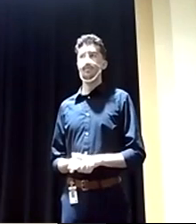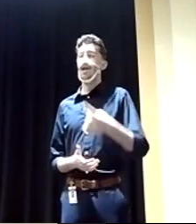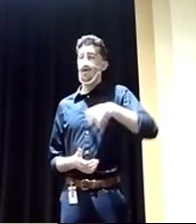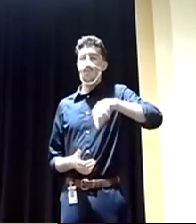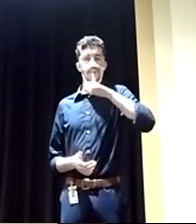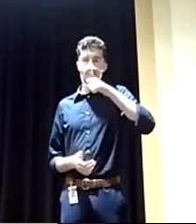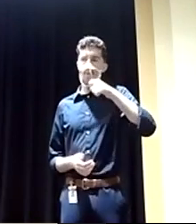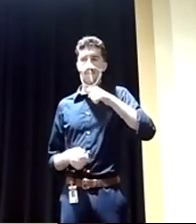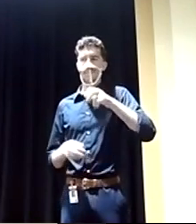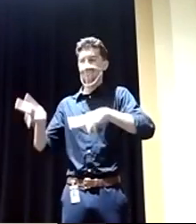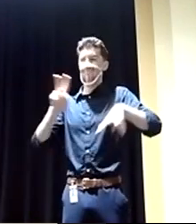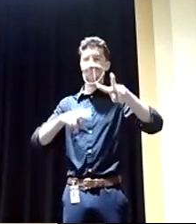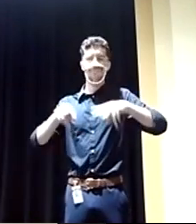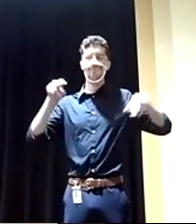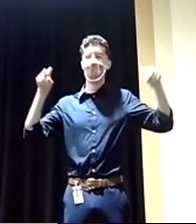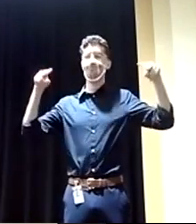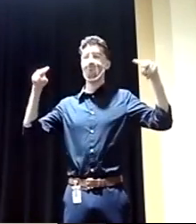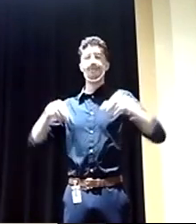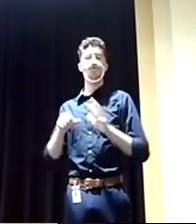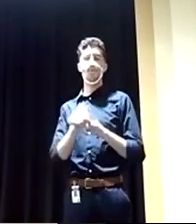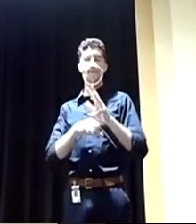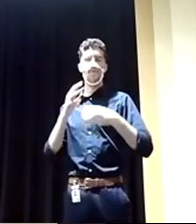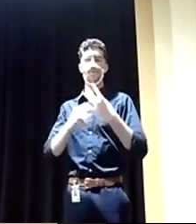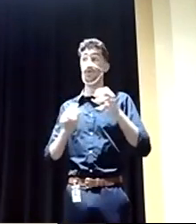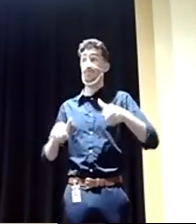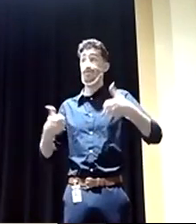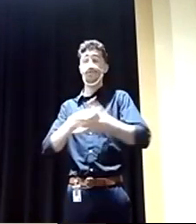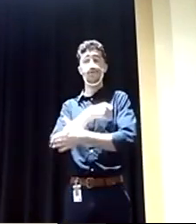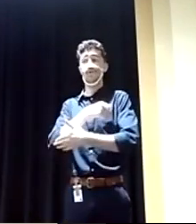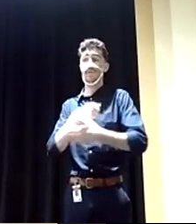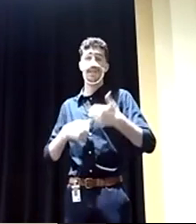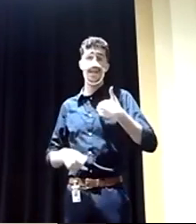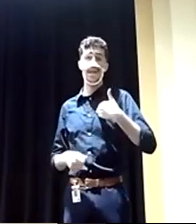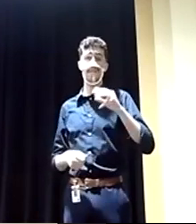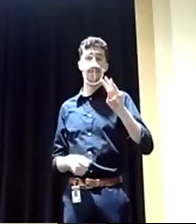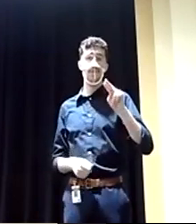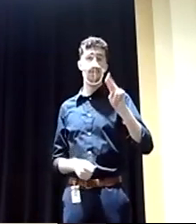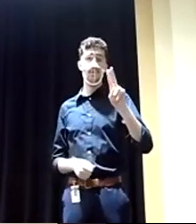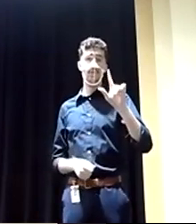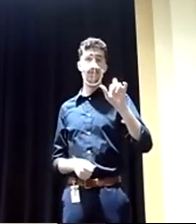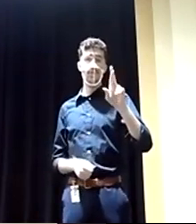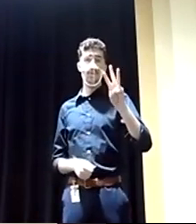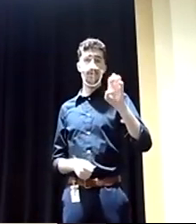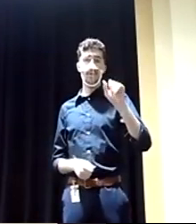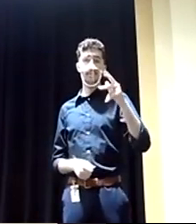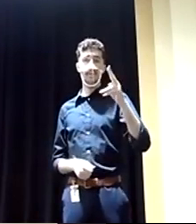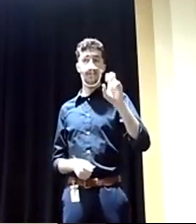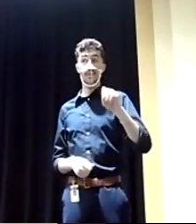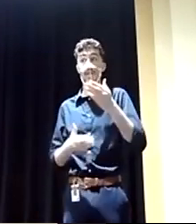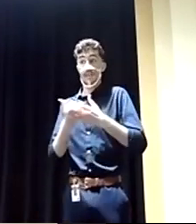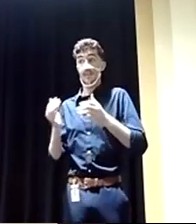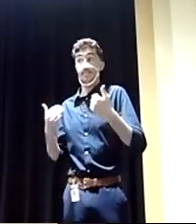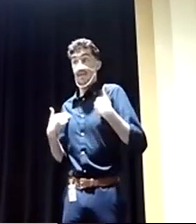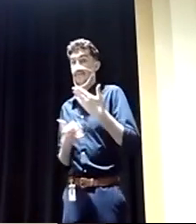of the world. And there are other countries that have nuclear weapons and some countries are allowed to have them and some aren't. I support